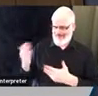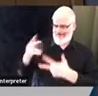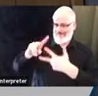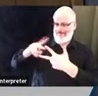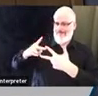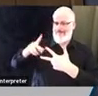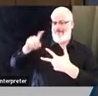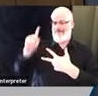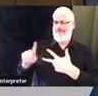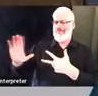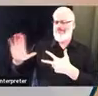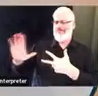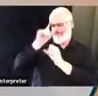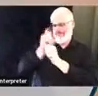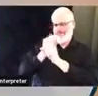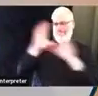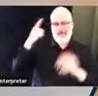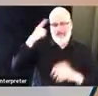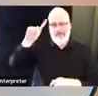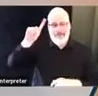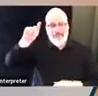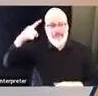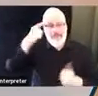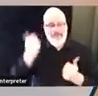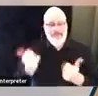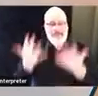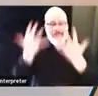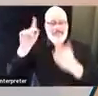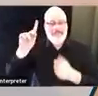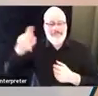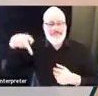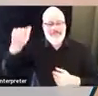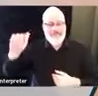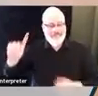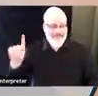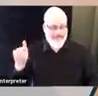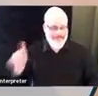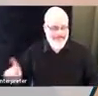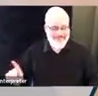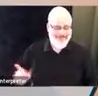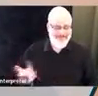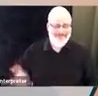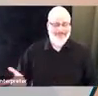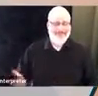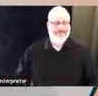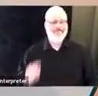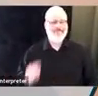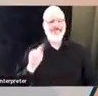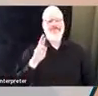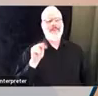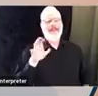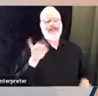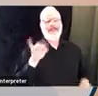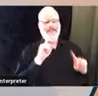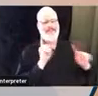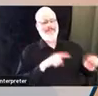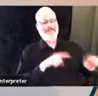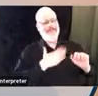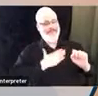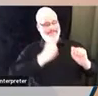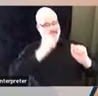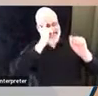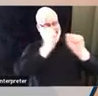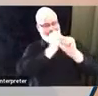My vision for the Madison Fire Department is to continue delivering just the highest quality service.